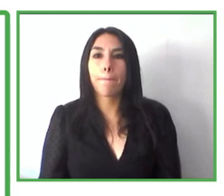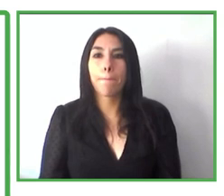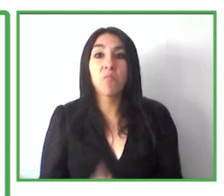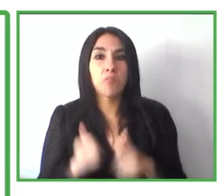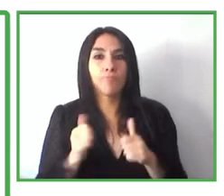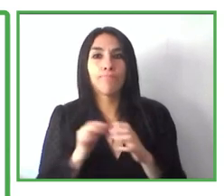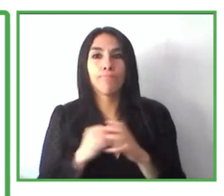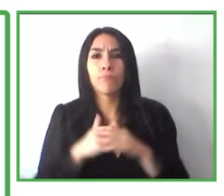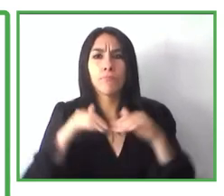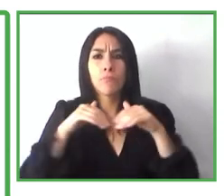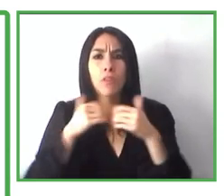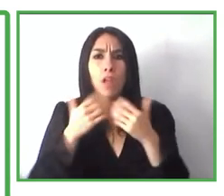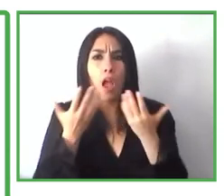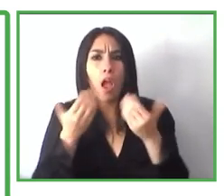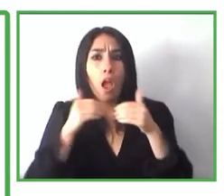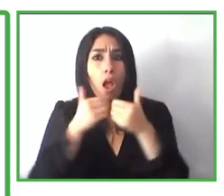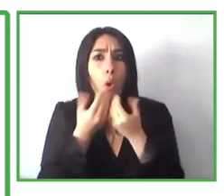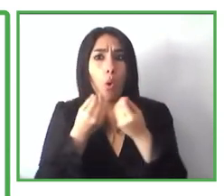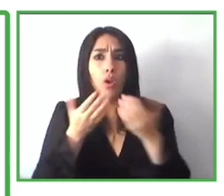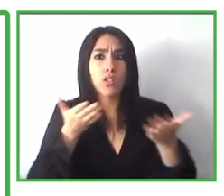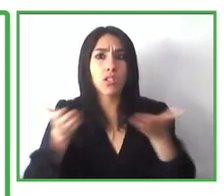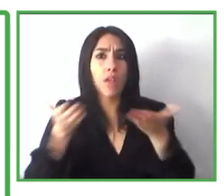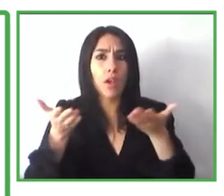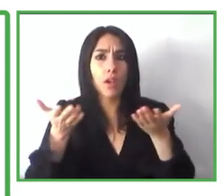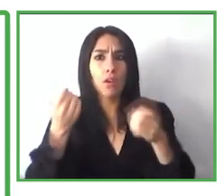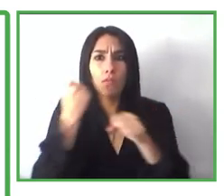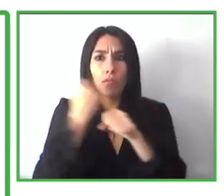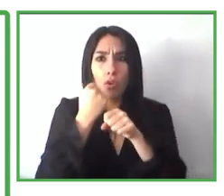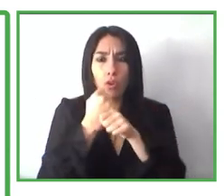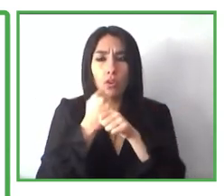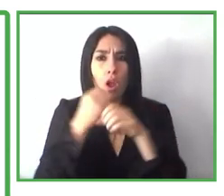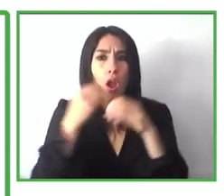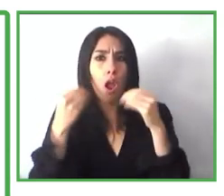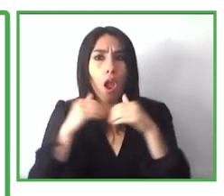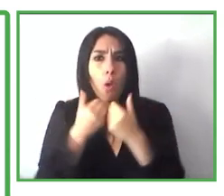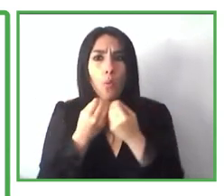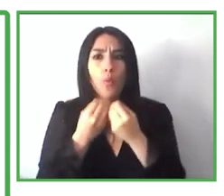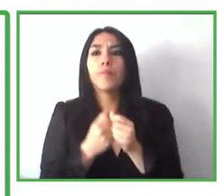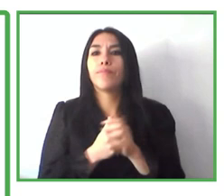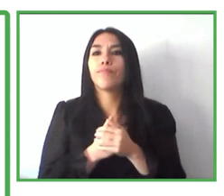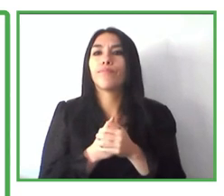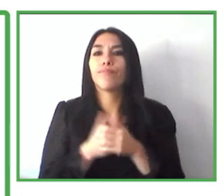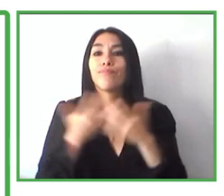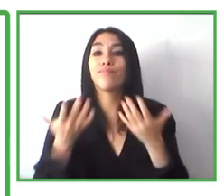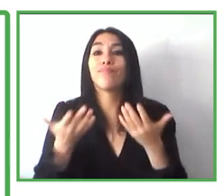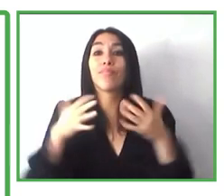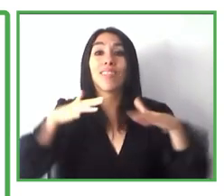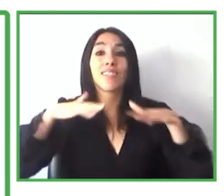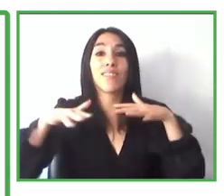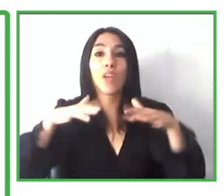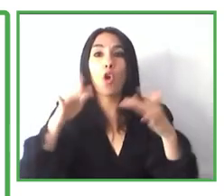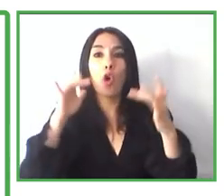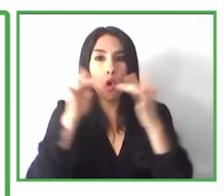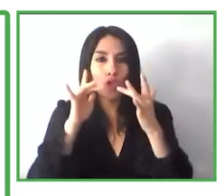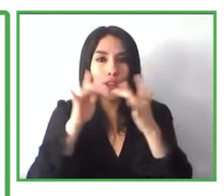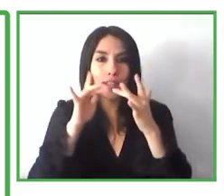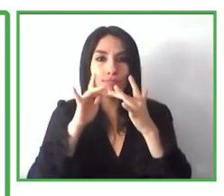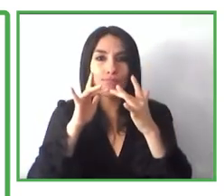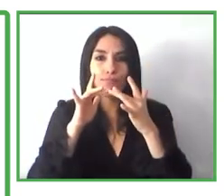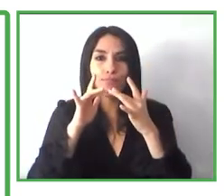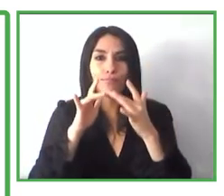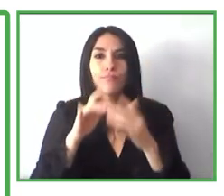Now, what is our service like? The service of supported employment is a personalized